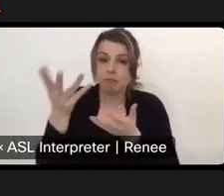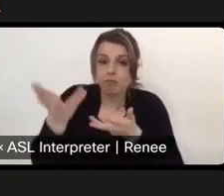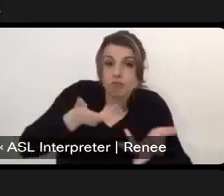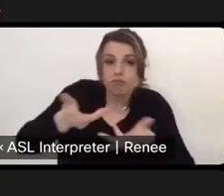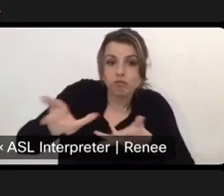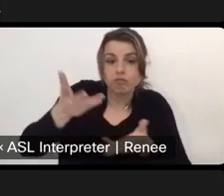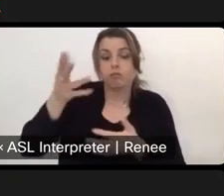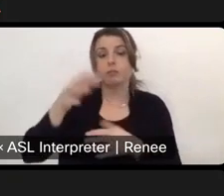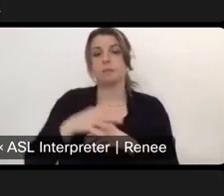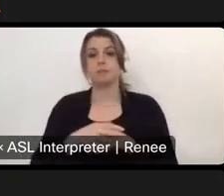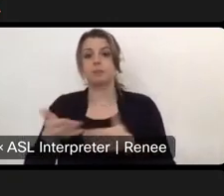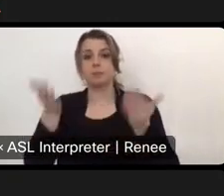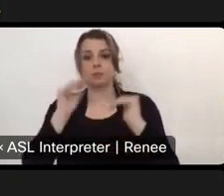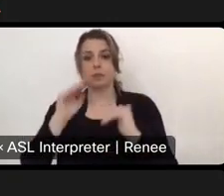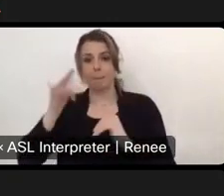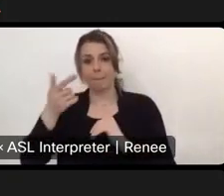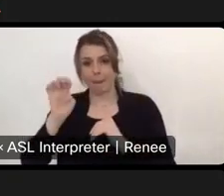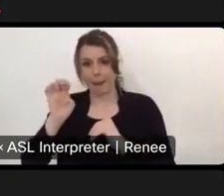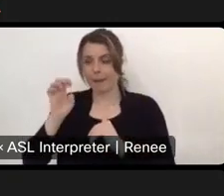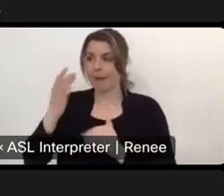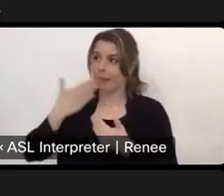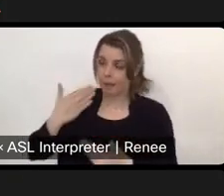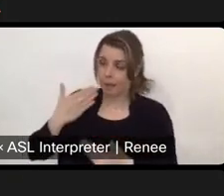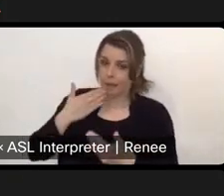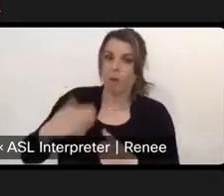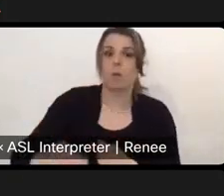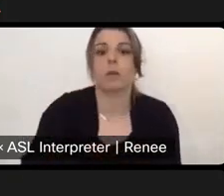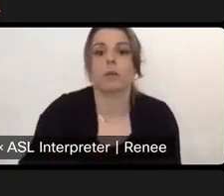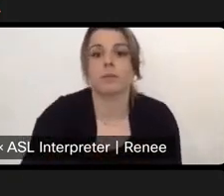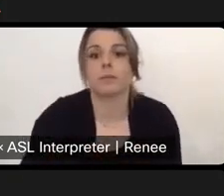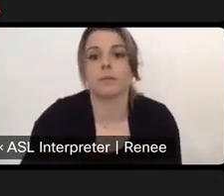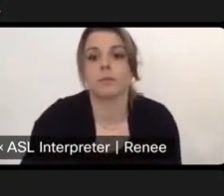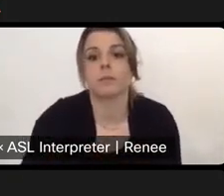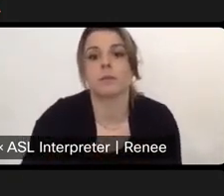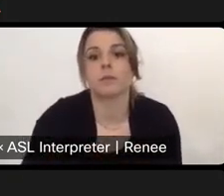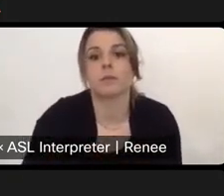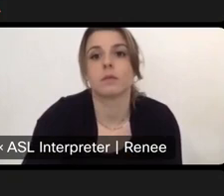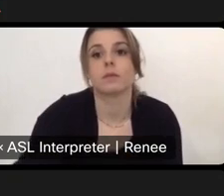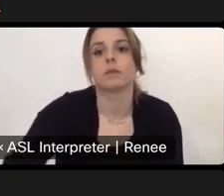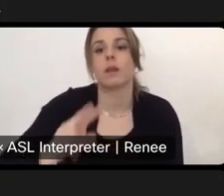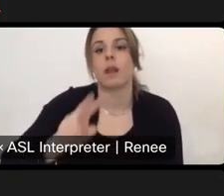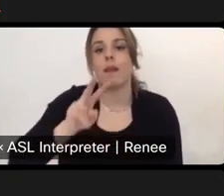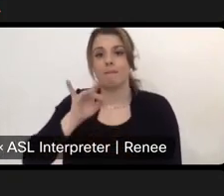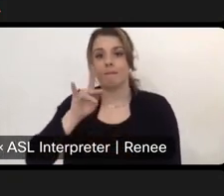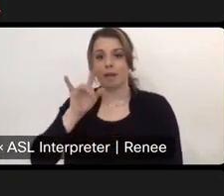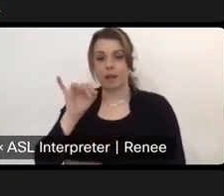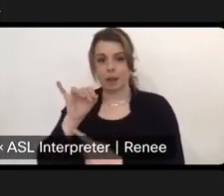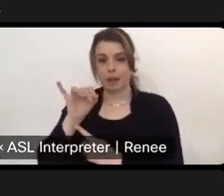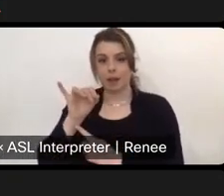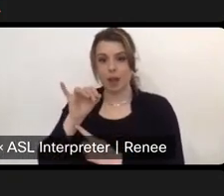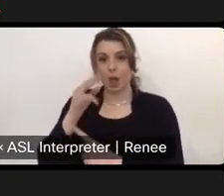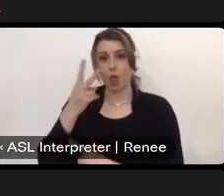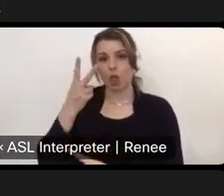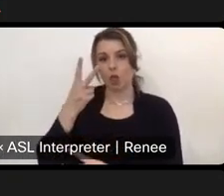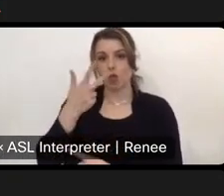Maggie W. Yes, thank you. Thank you, Maggie. Uh, Vicki's stair step increases over a 3 to 5 year